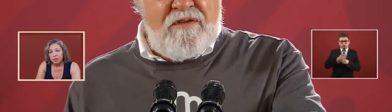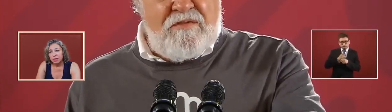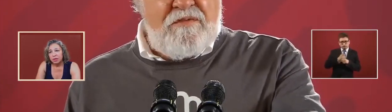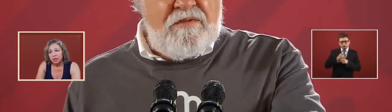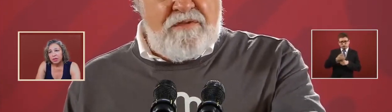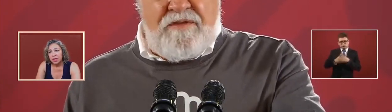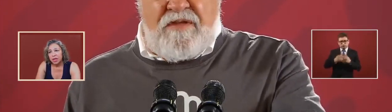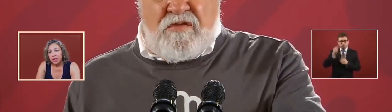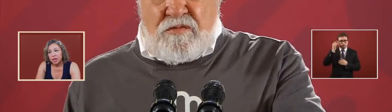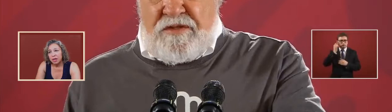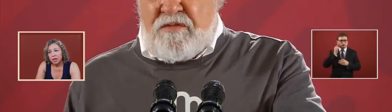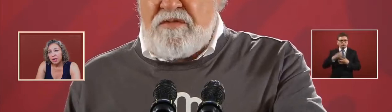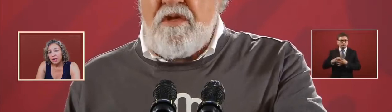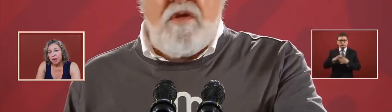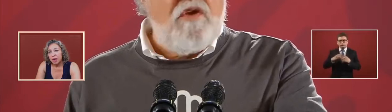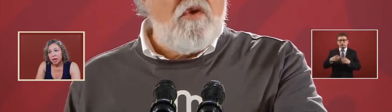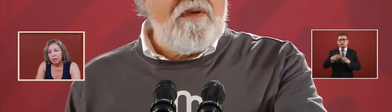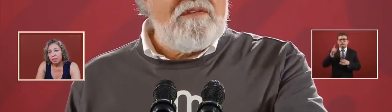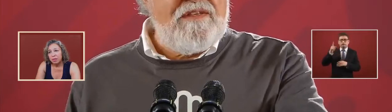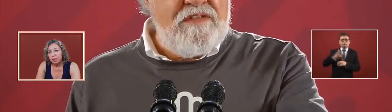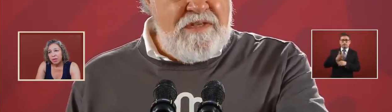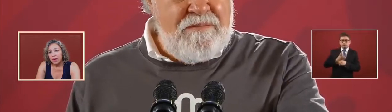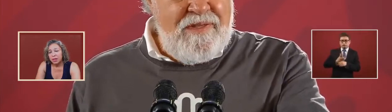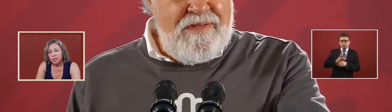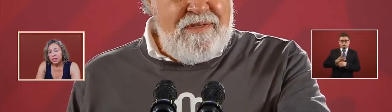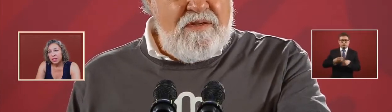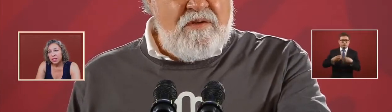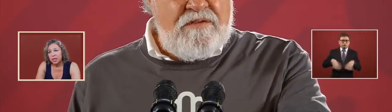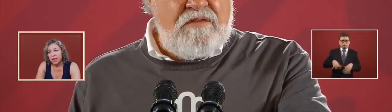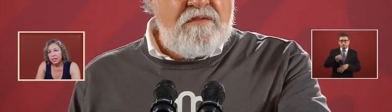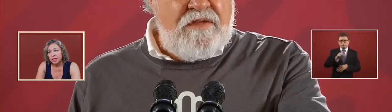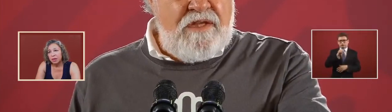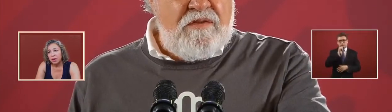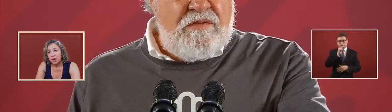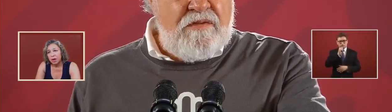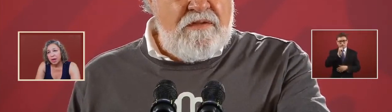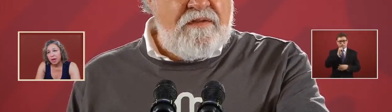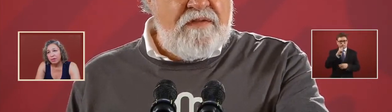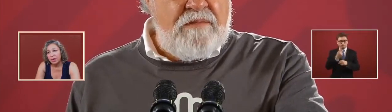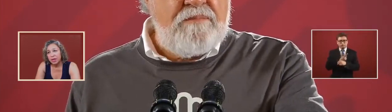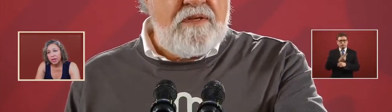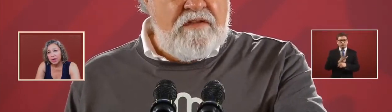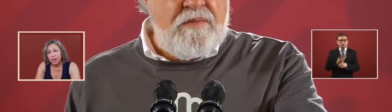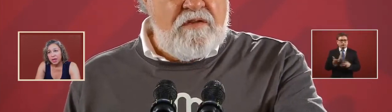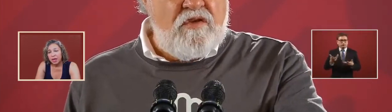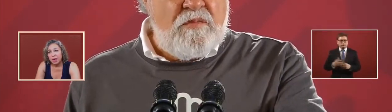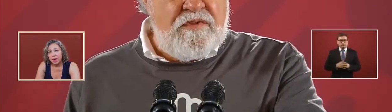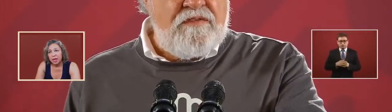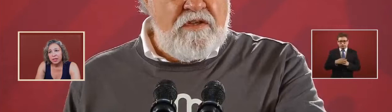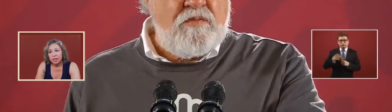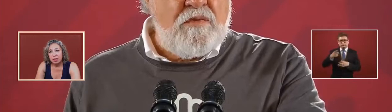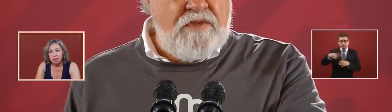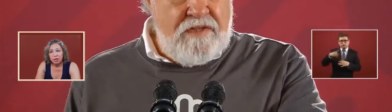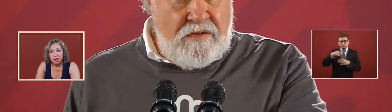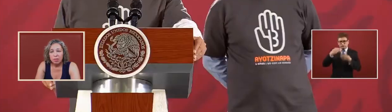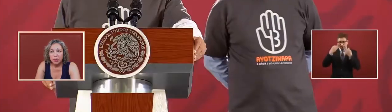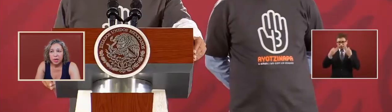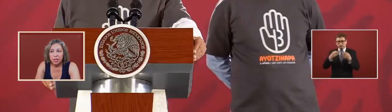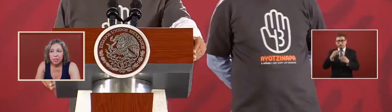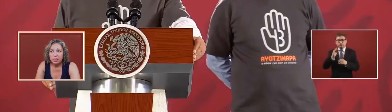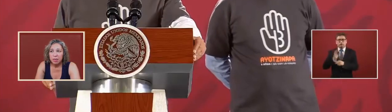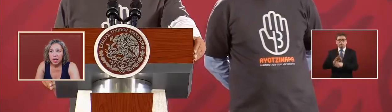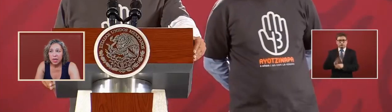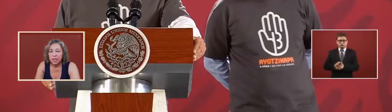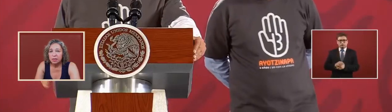so they're saying uh this is not the case that we're having uh they're